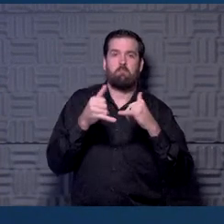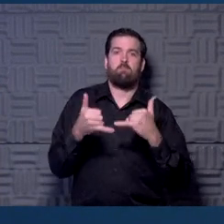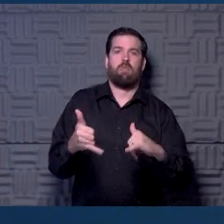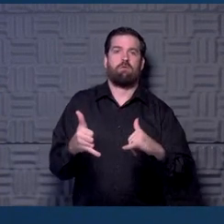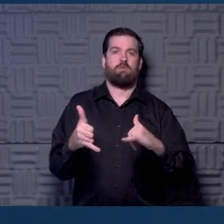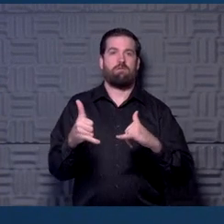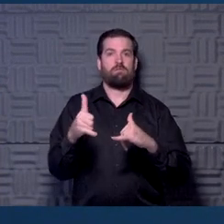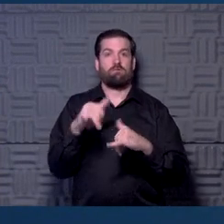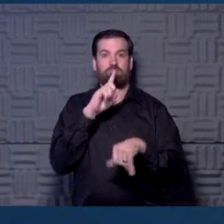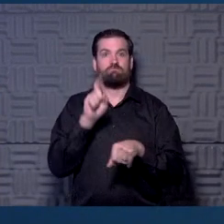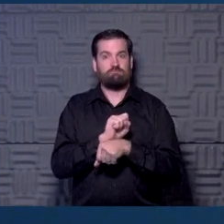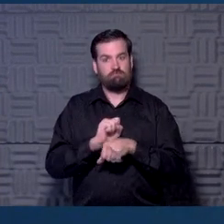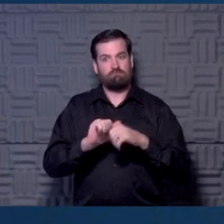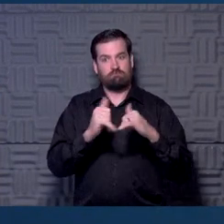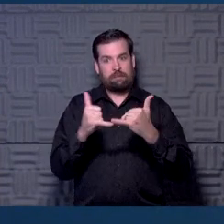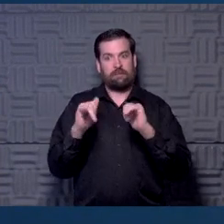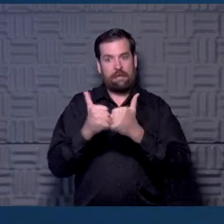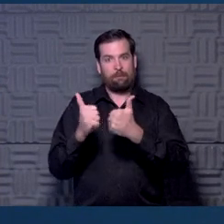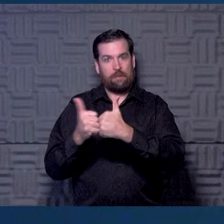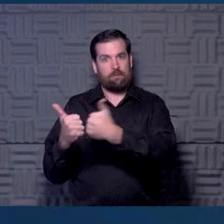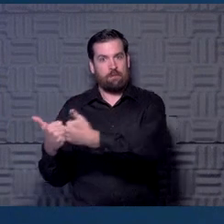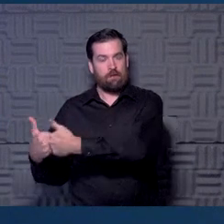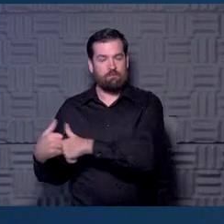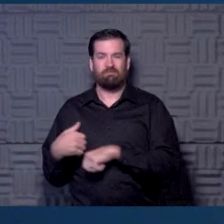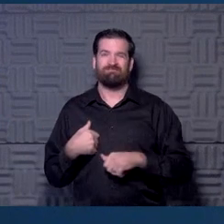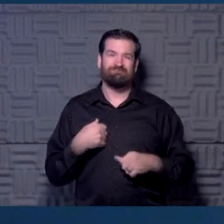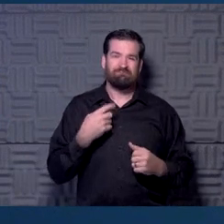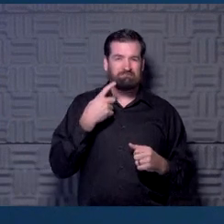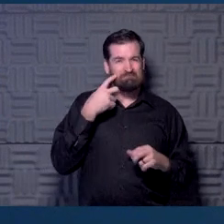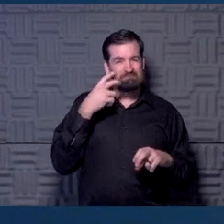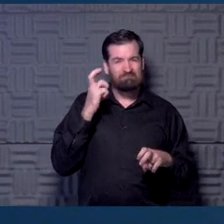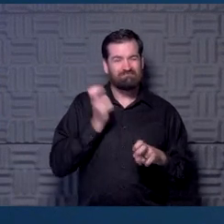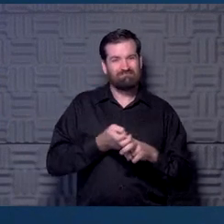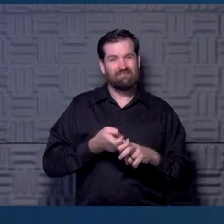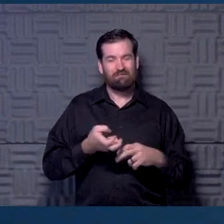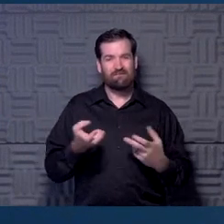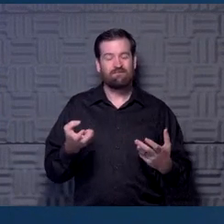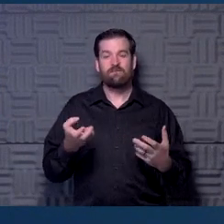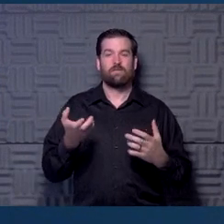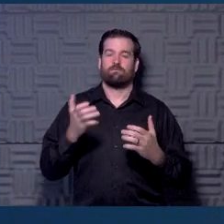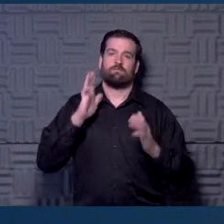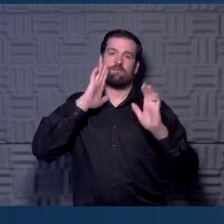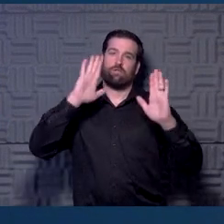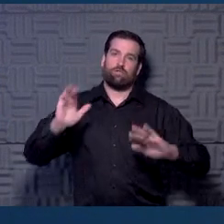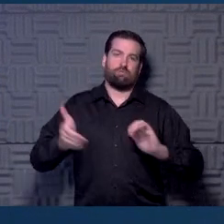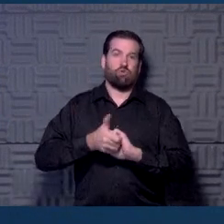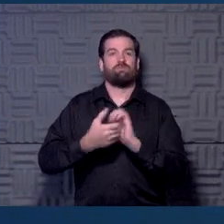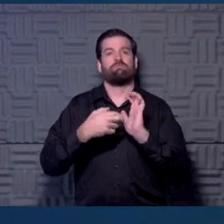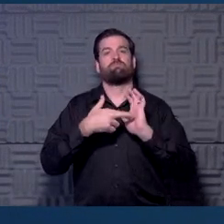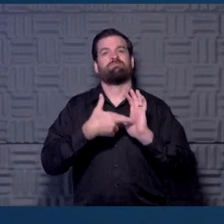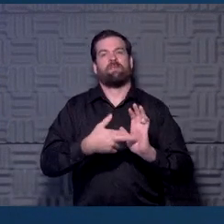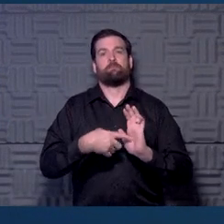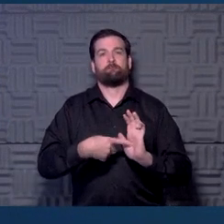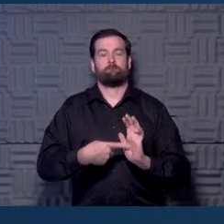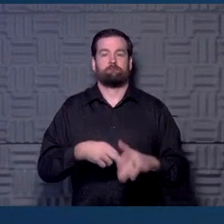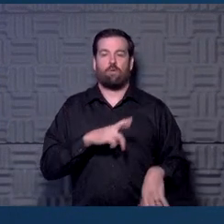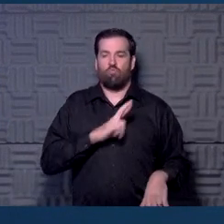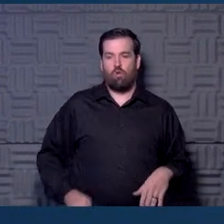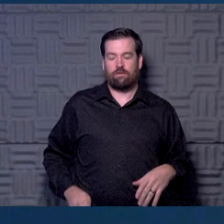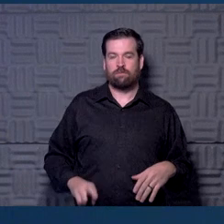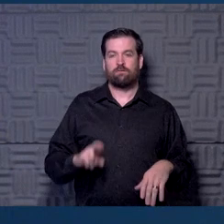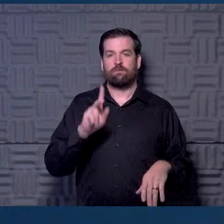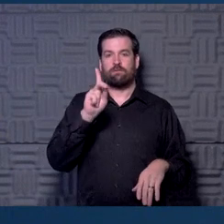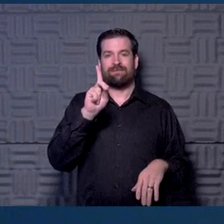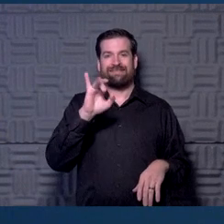season. And so it'll be challenges. But fortunately, we have great partners for the Royals. For example, we have Nick